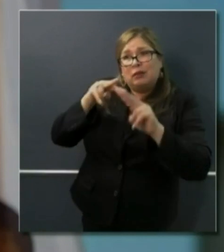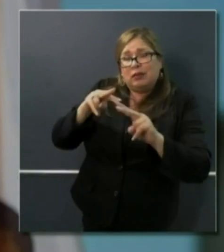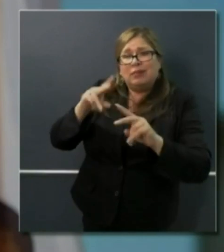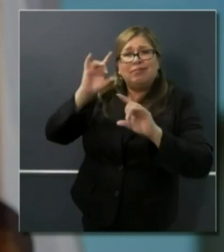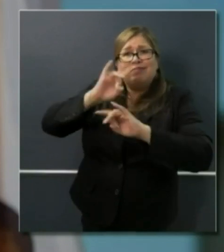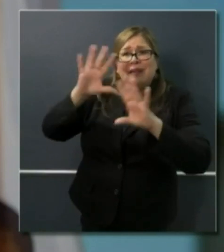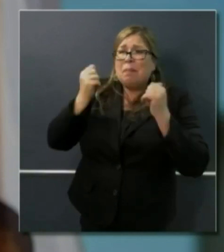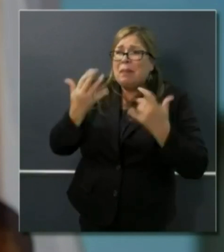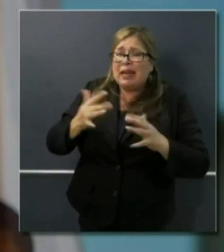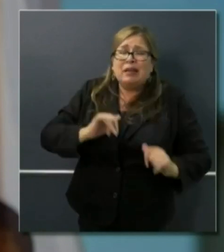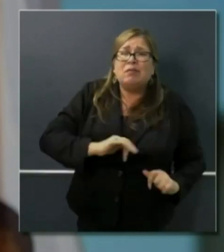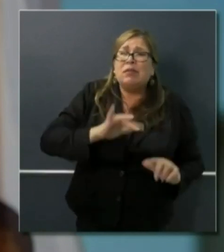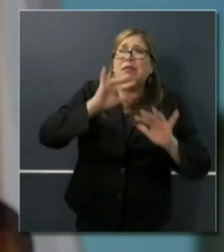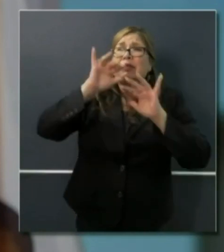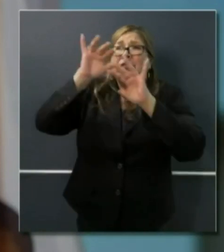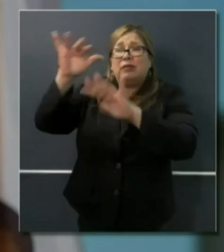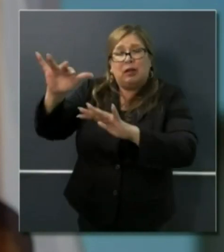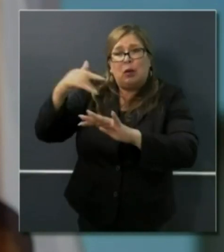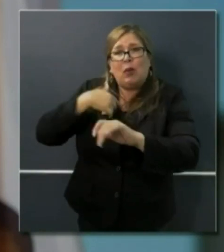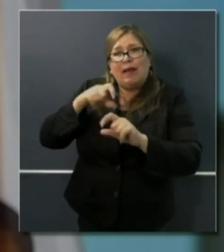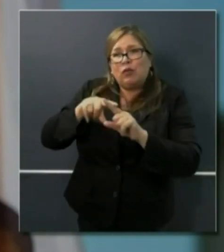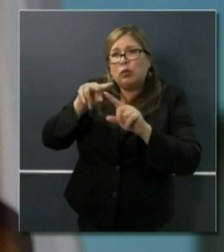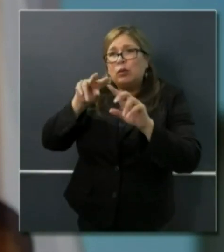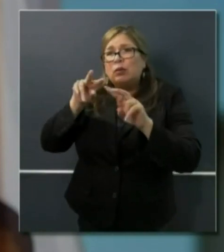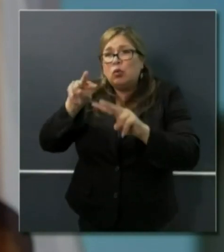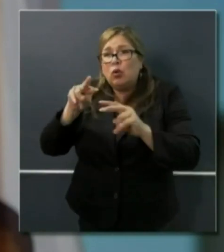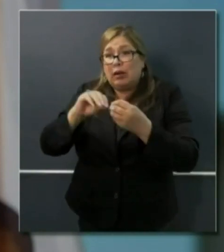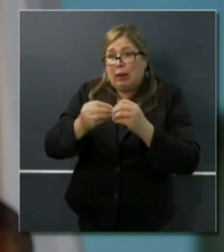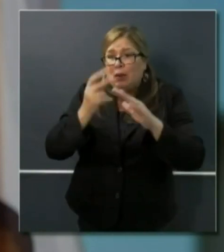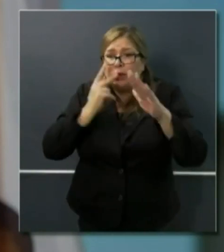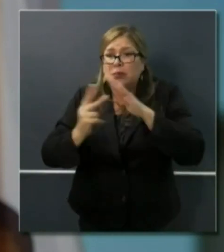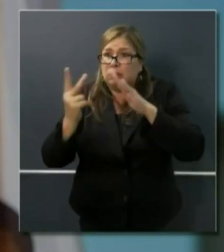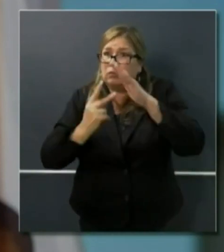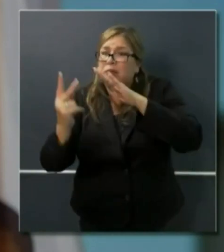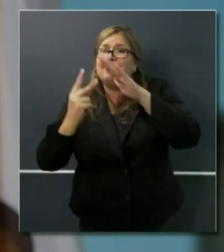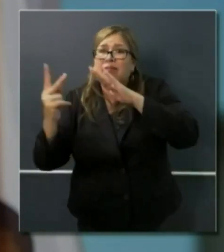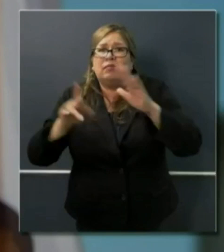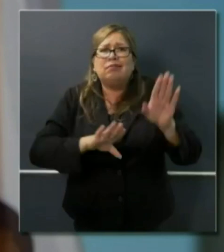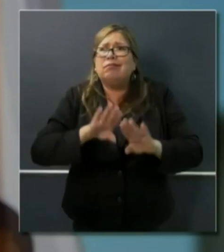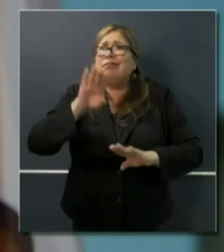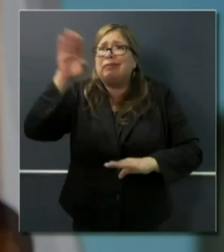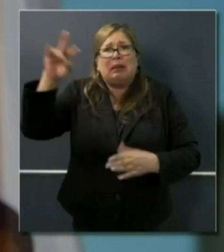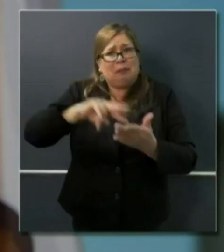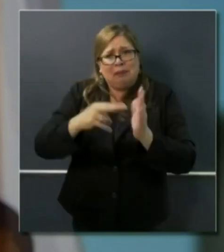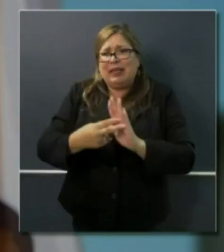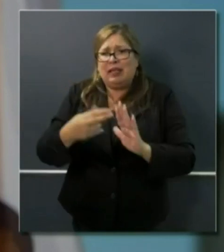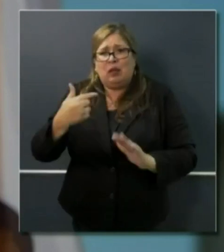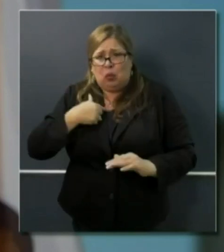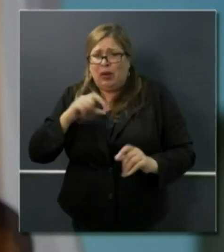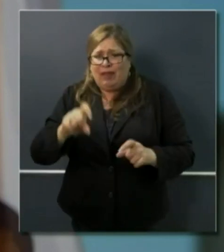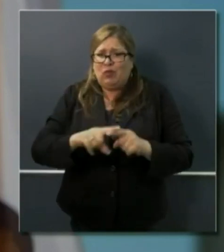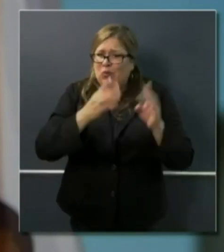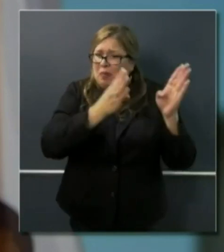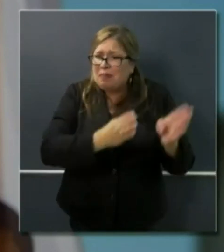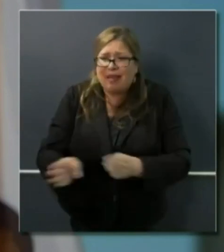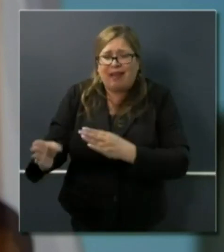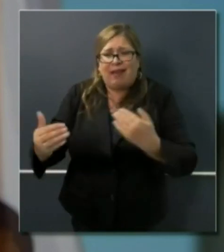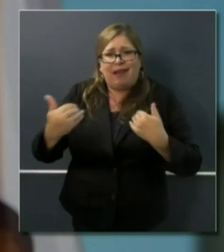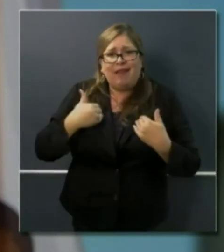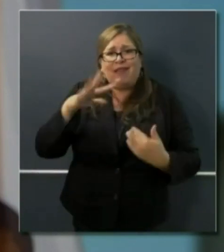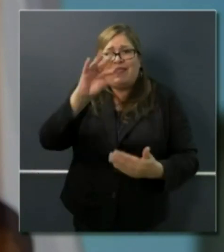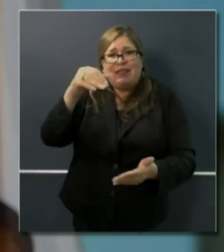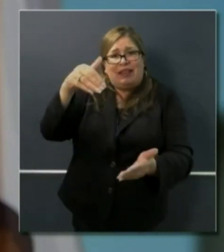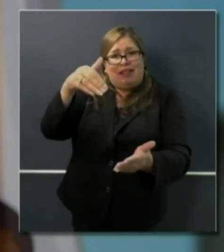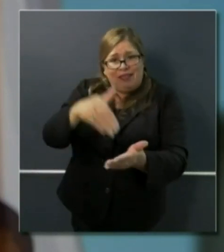to meet the needs based upon modeling that would require us to find an additional 50,000 alternative